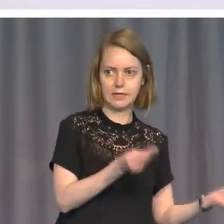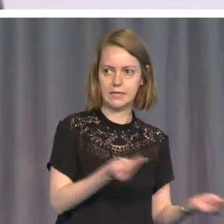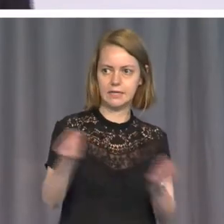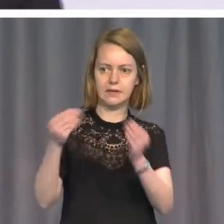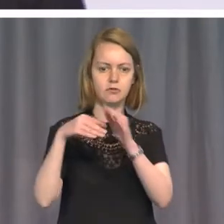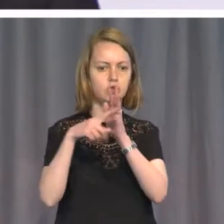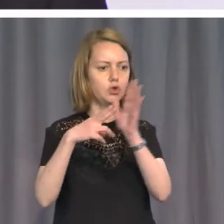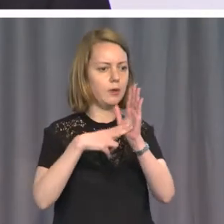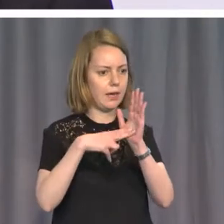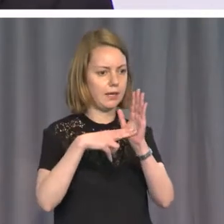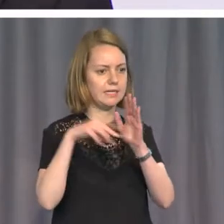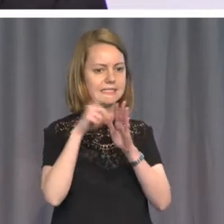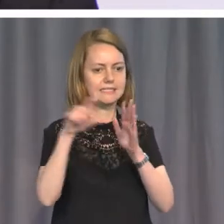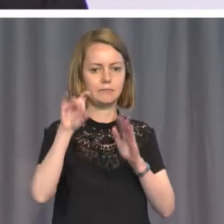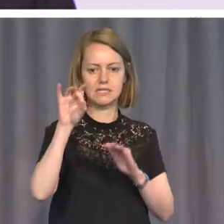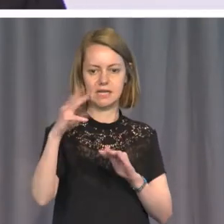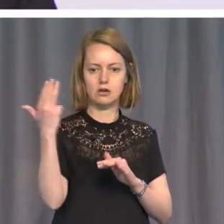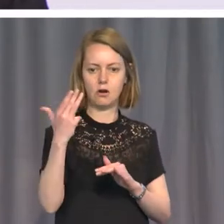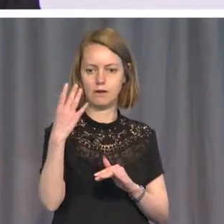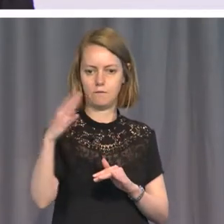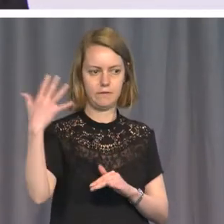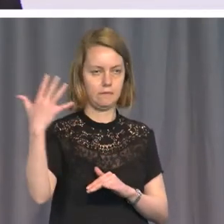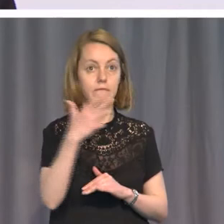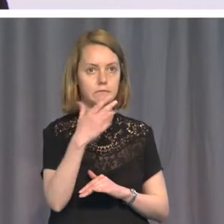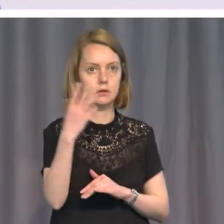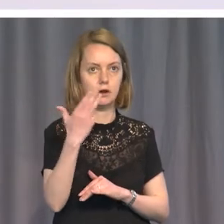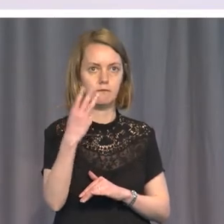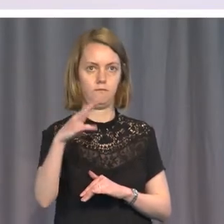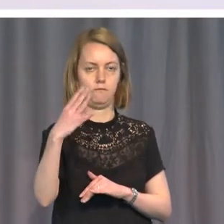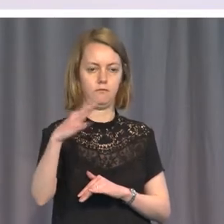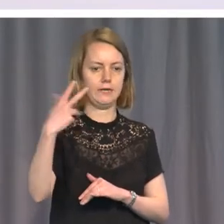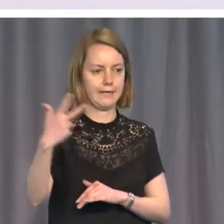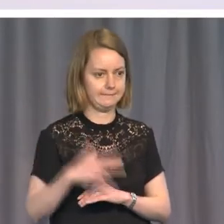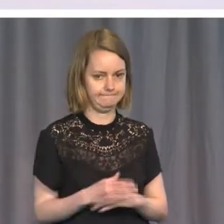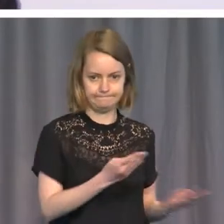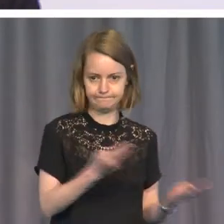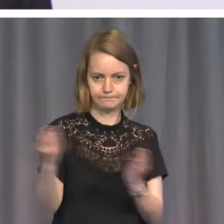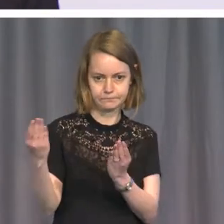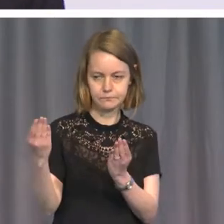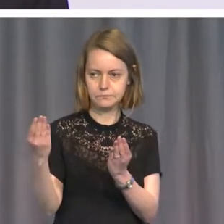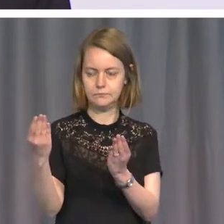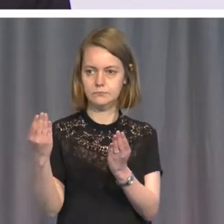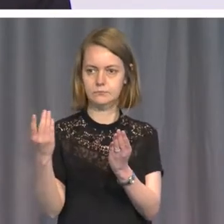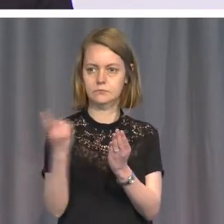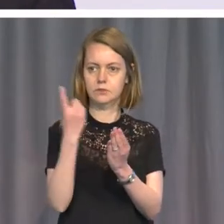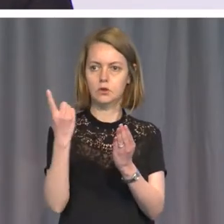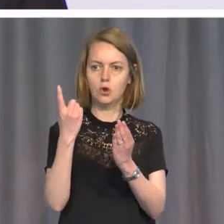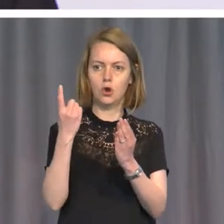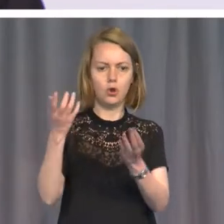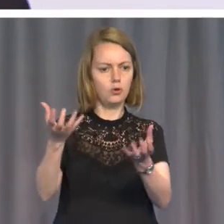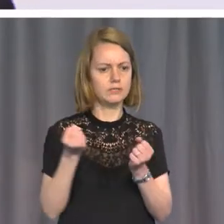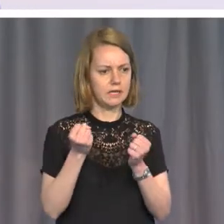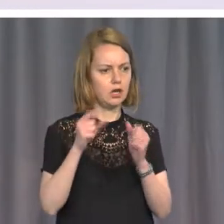Nations on December the 10th, 1948. That president was Dr. H.B. Ebbett,